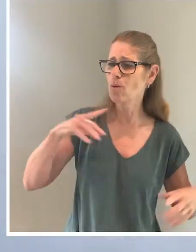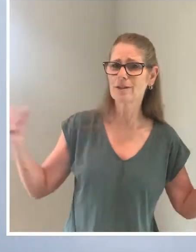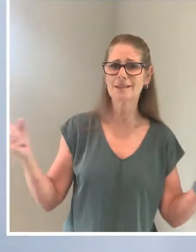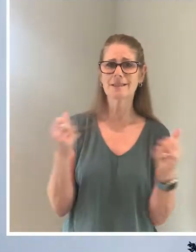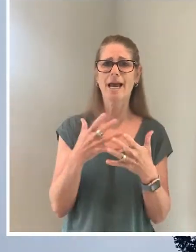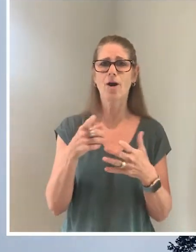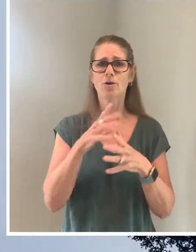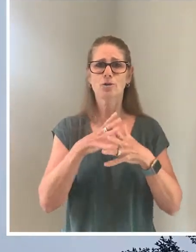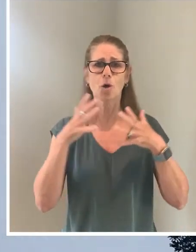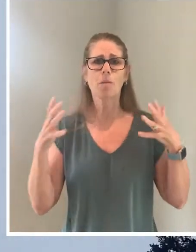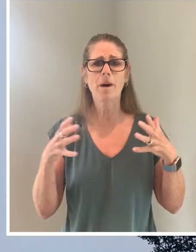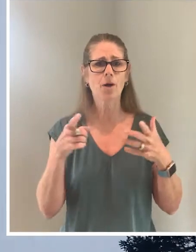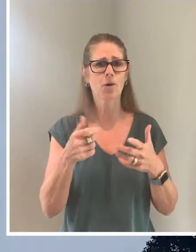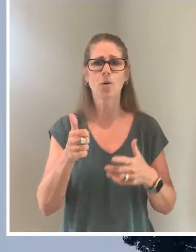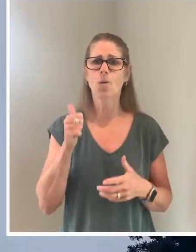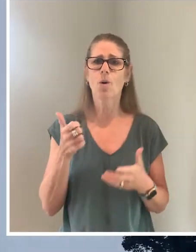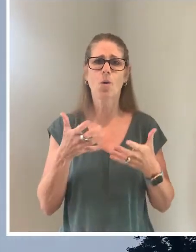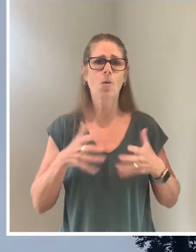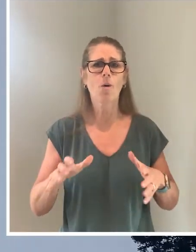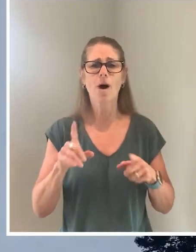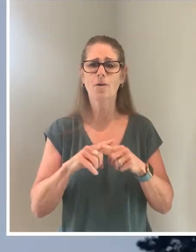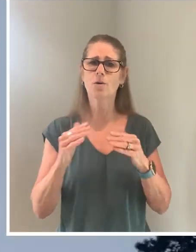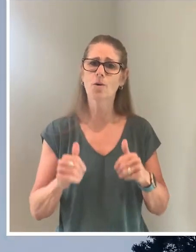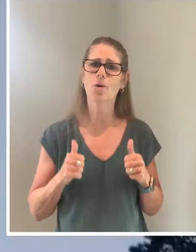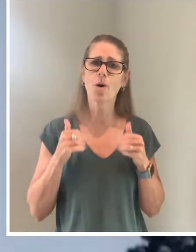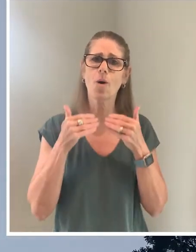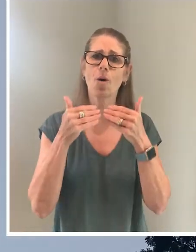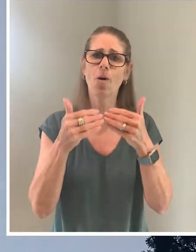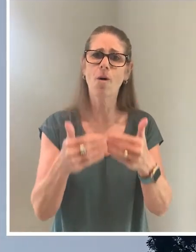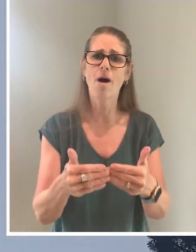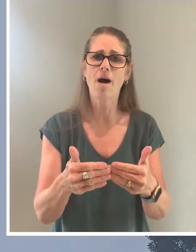that you won't want to go on.